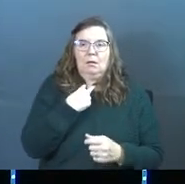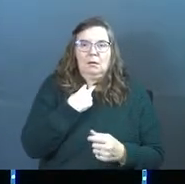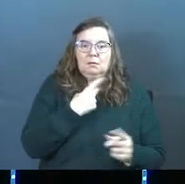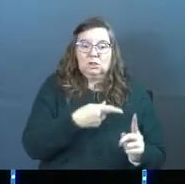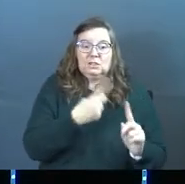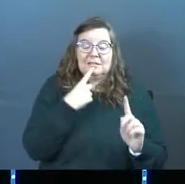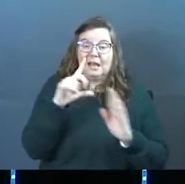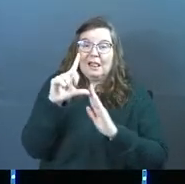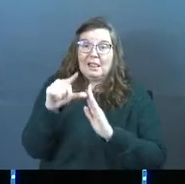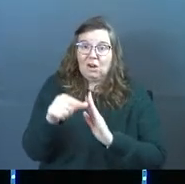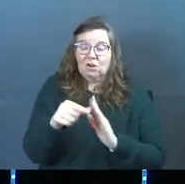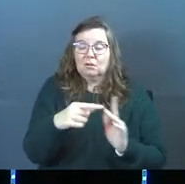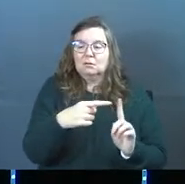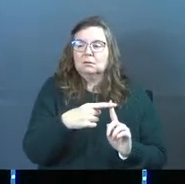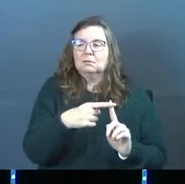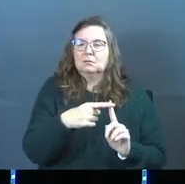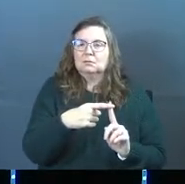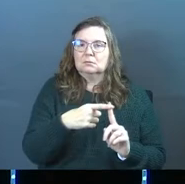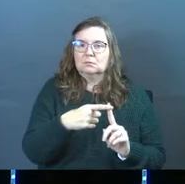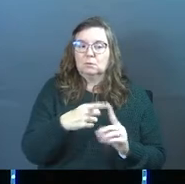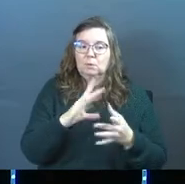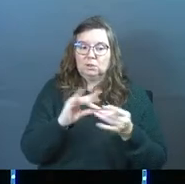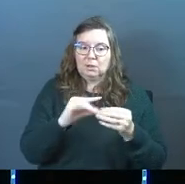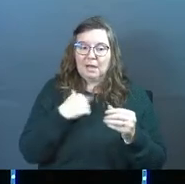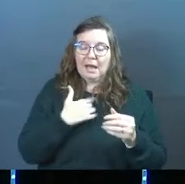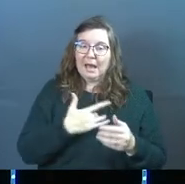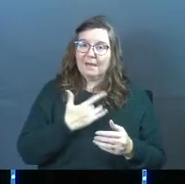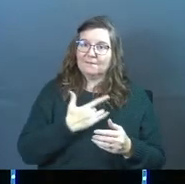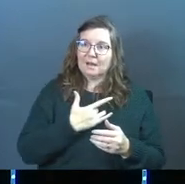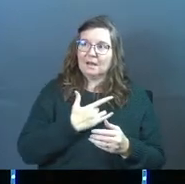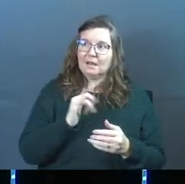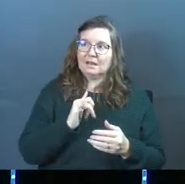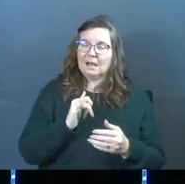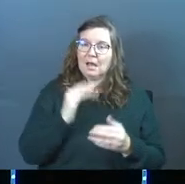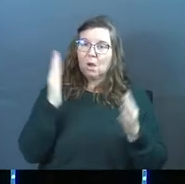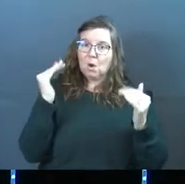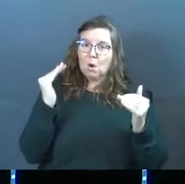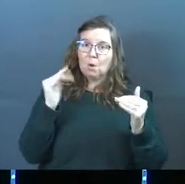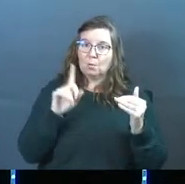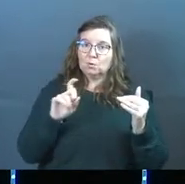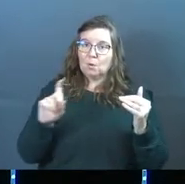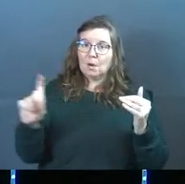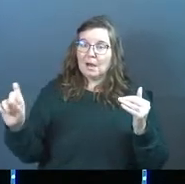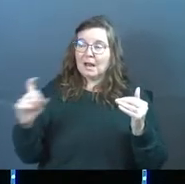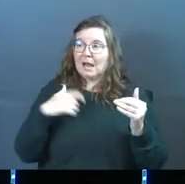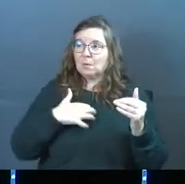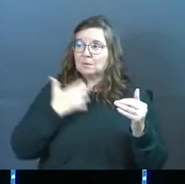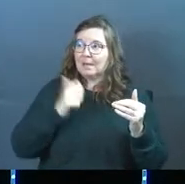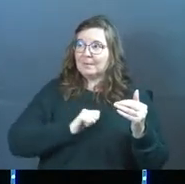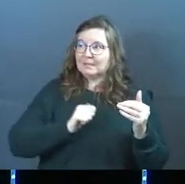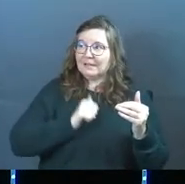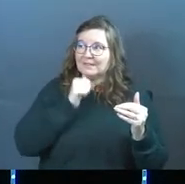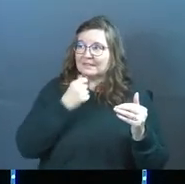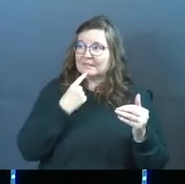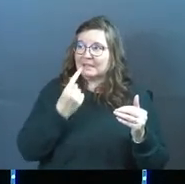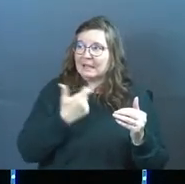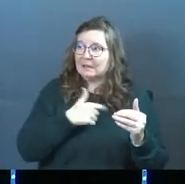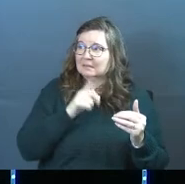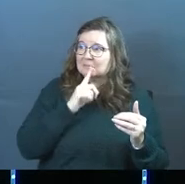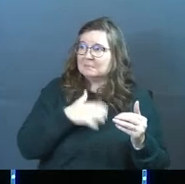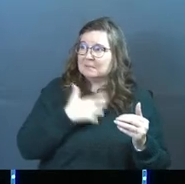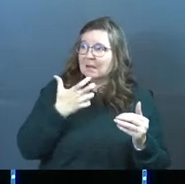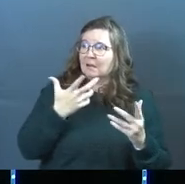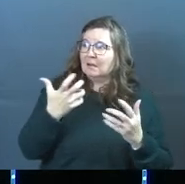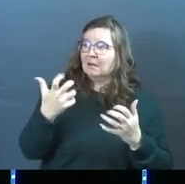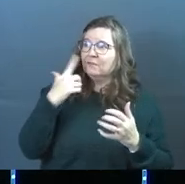She said later on, under testimony, she said, I felt like hope was walking out the door. I was mad at myself that I didn't say anything.